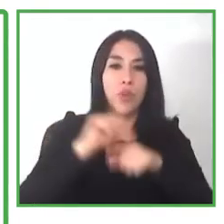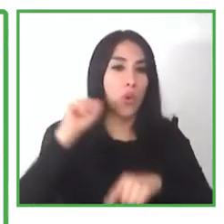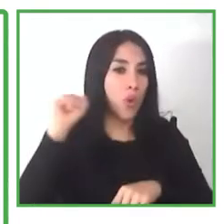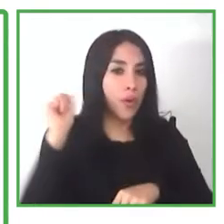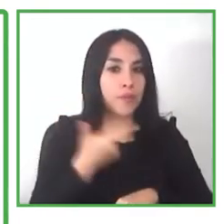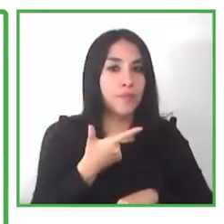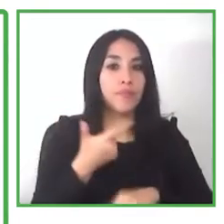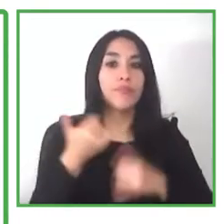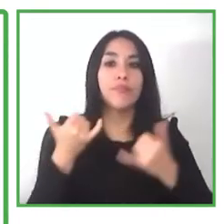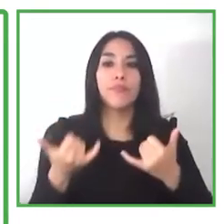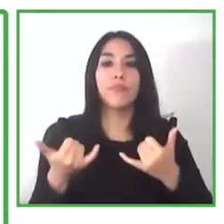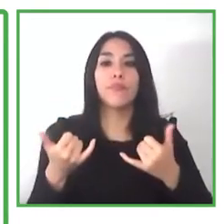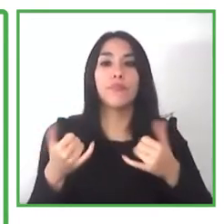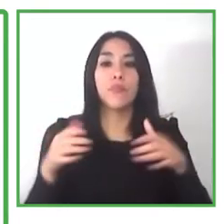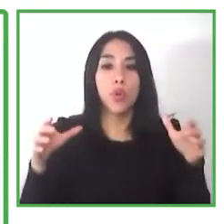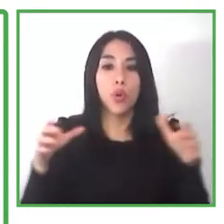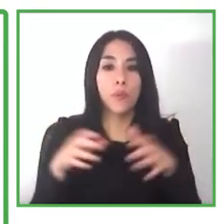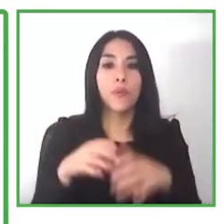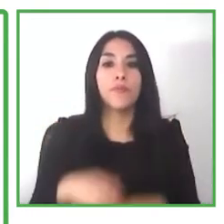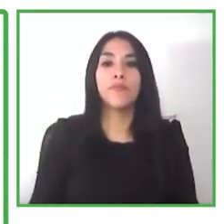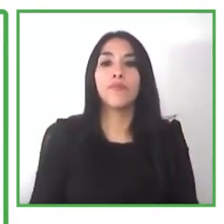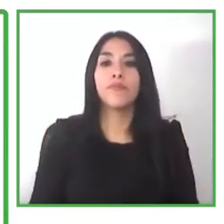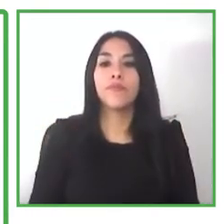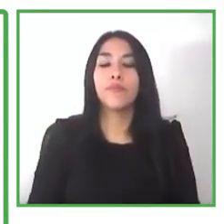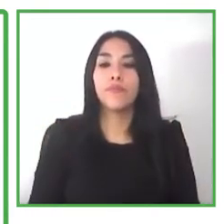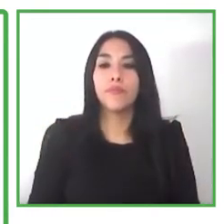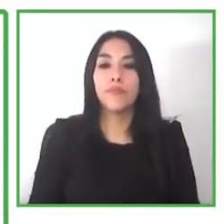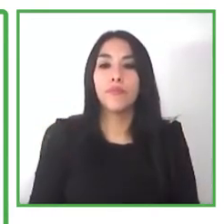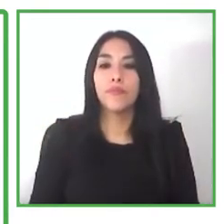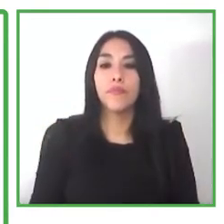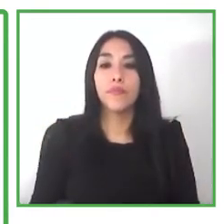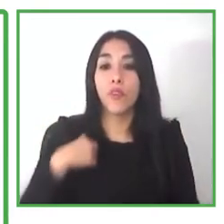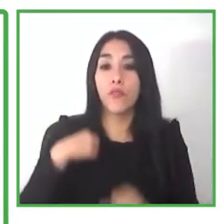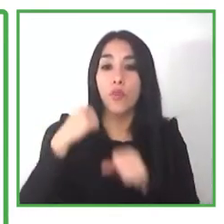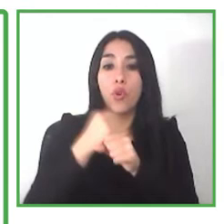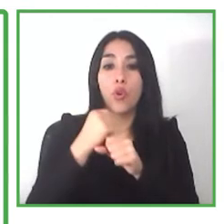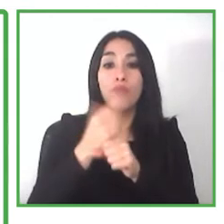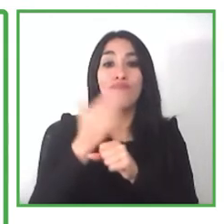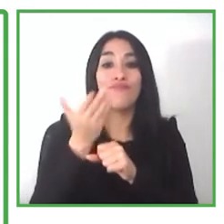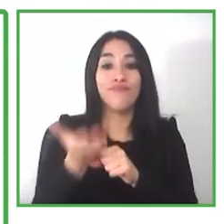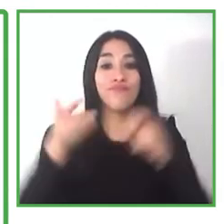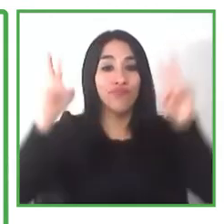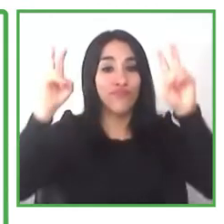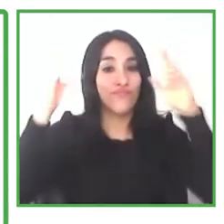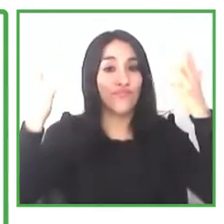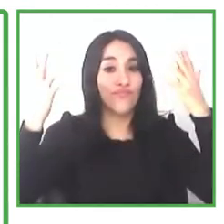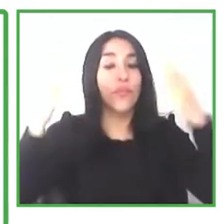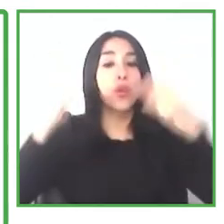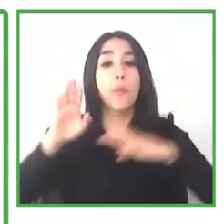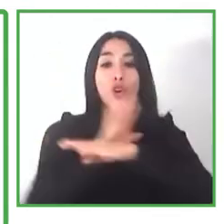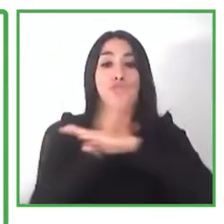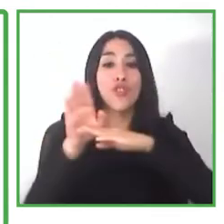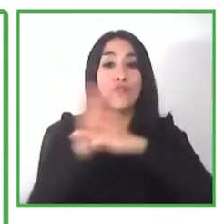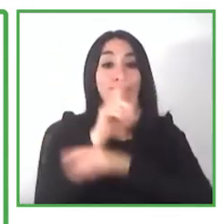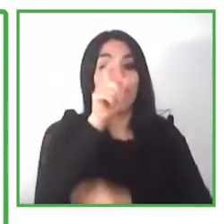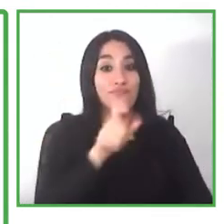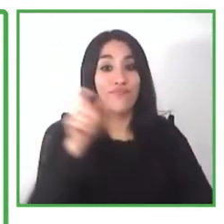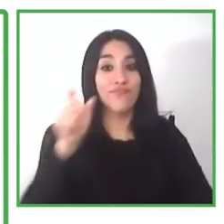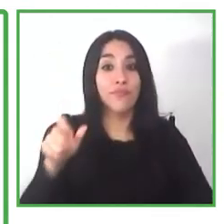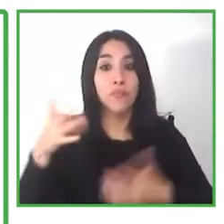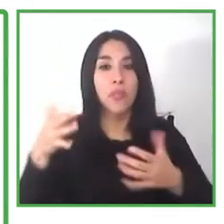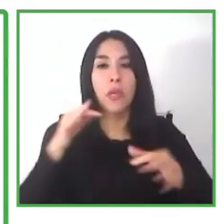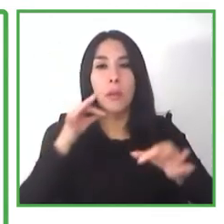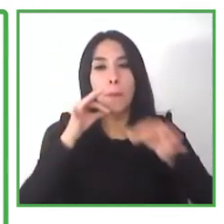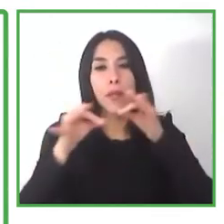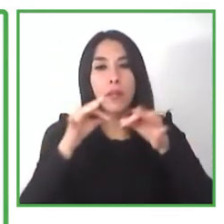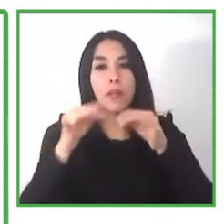so by the time people and companies used to say and used to tell her you are not they cannot work they